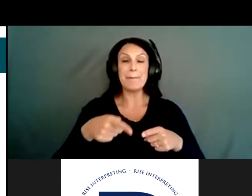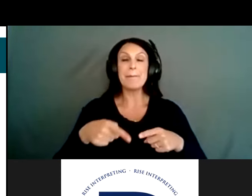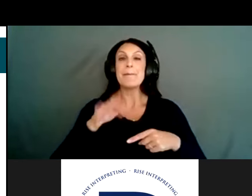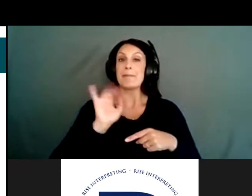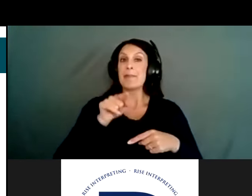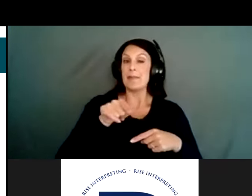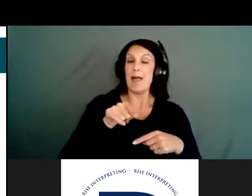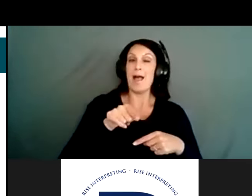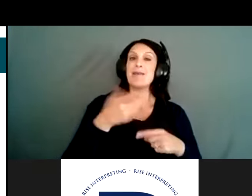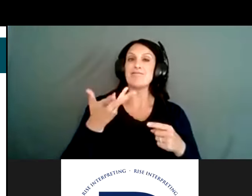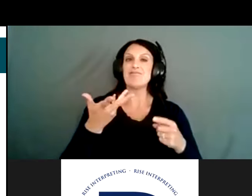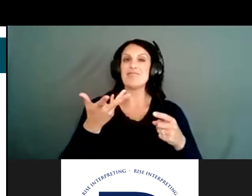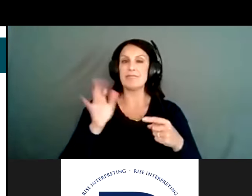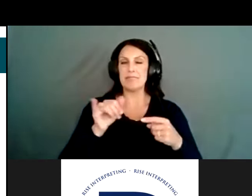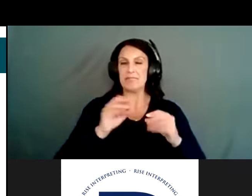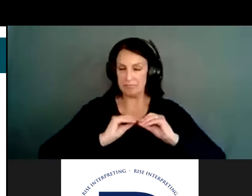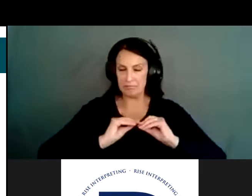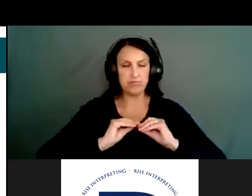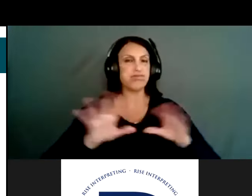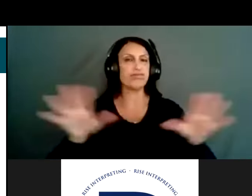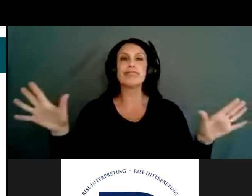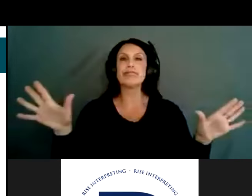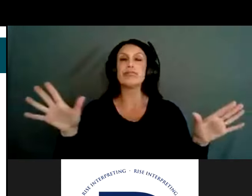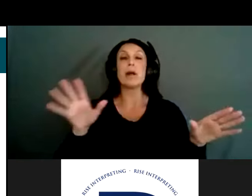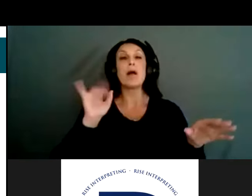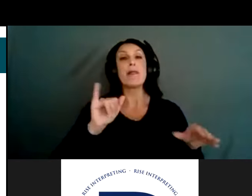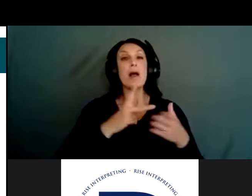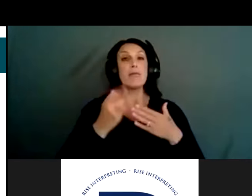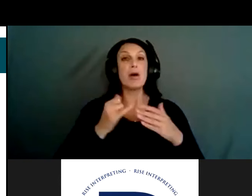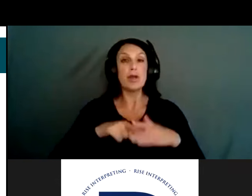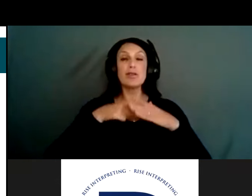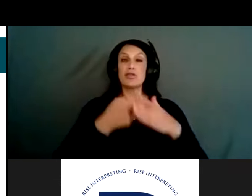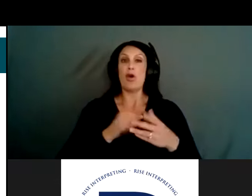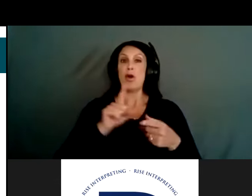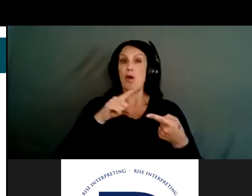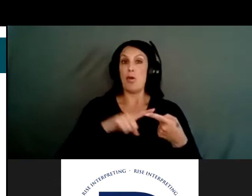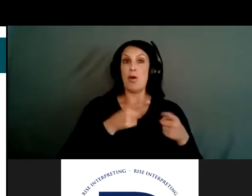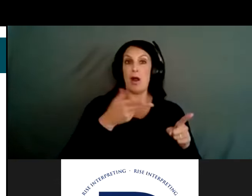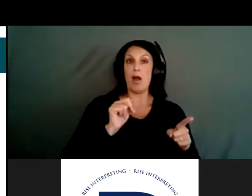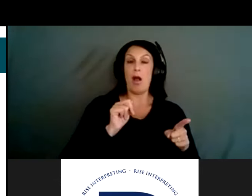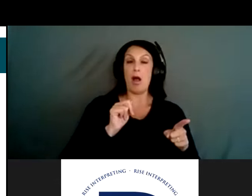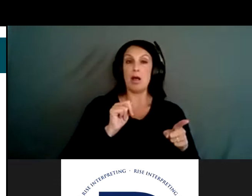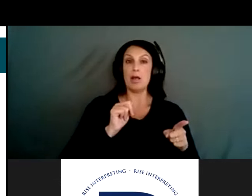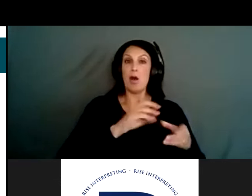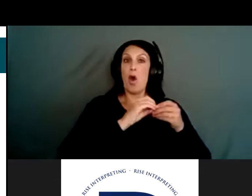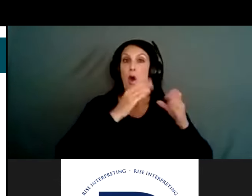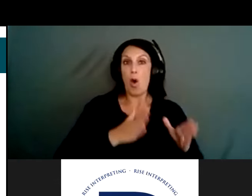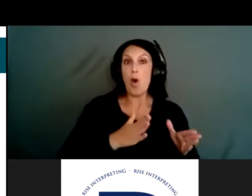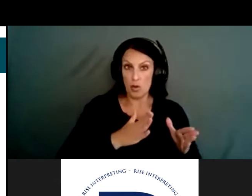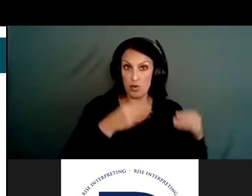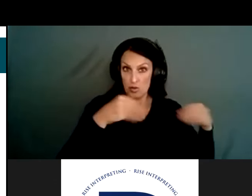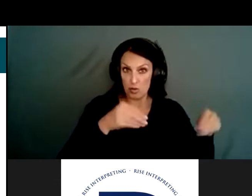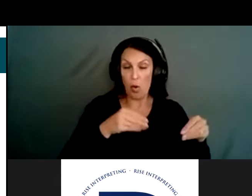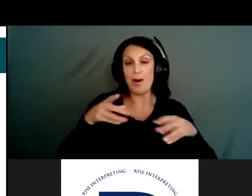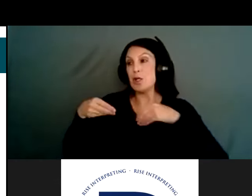have been rolled out across the country. And the gunshot project started after a gun shop owner had sold a firearm to an